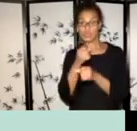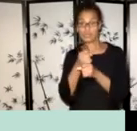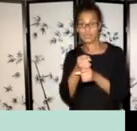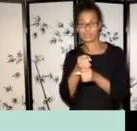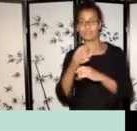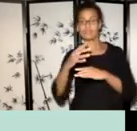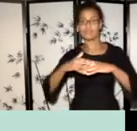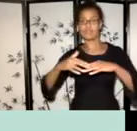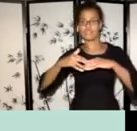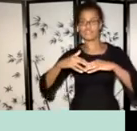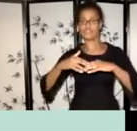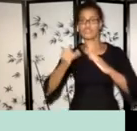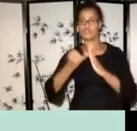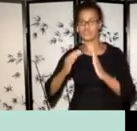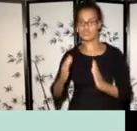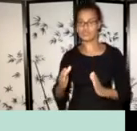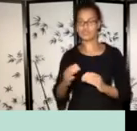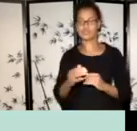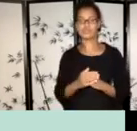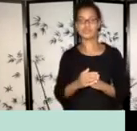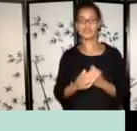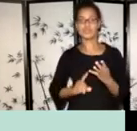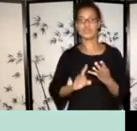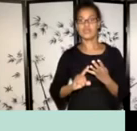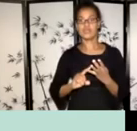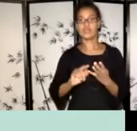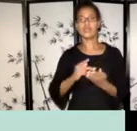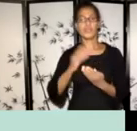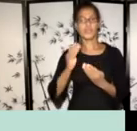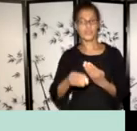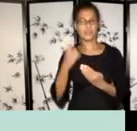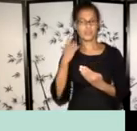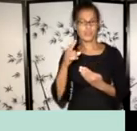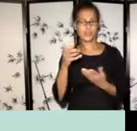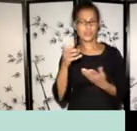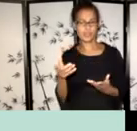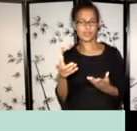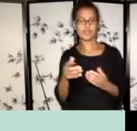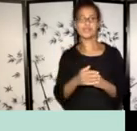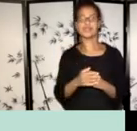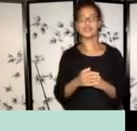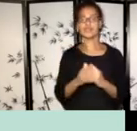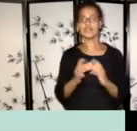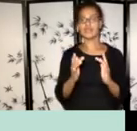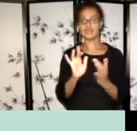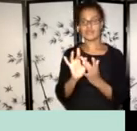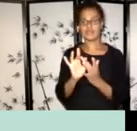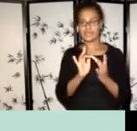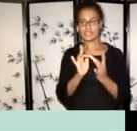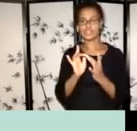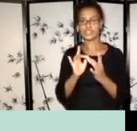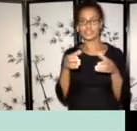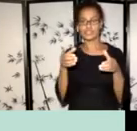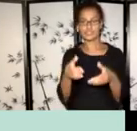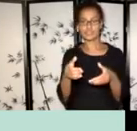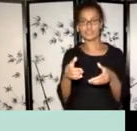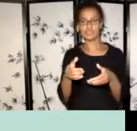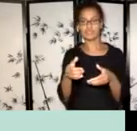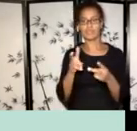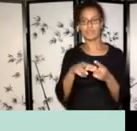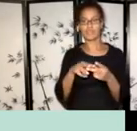Um, connections and partnerships. This is to bring together Indigenous artists, uh, through conferences, workshops,